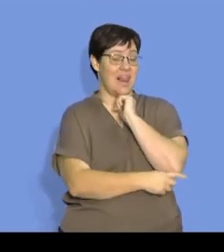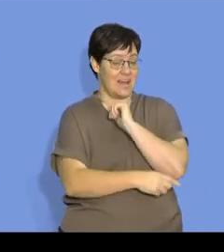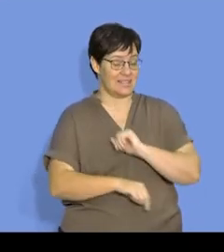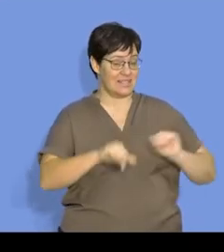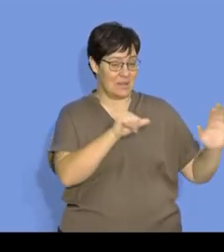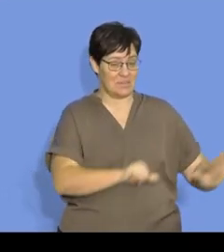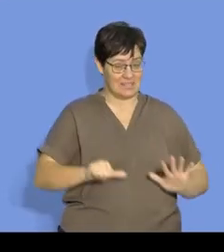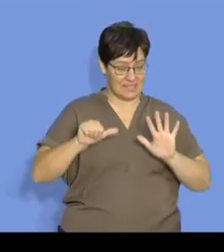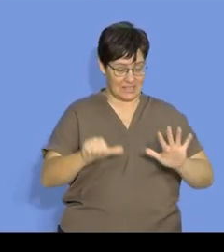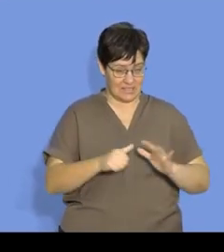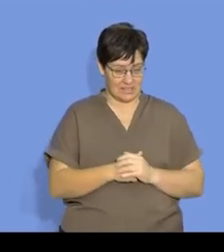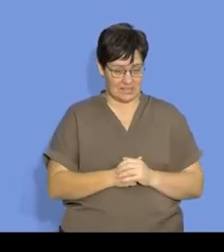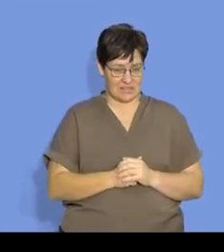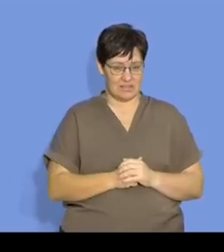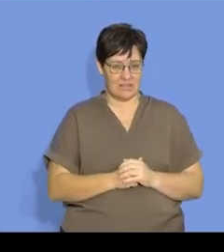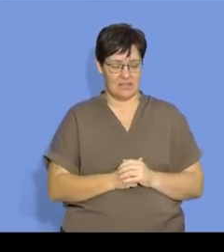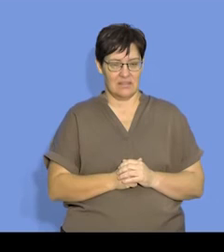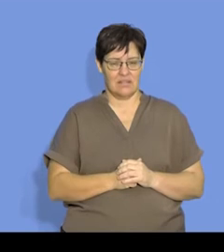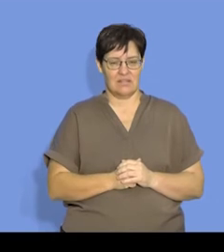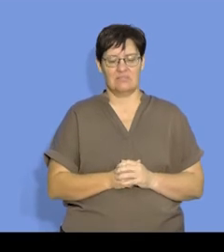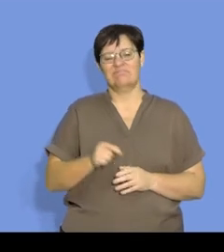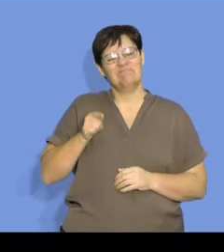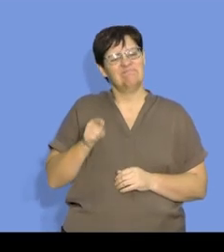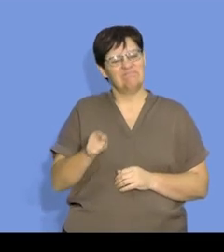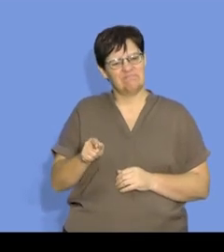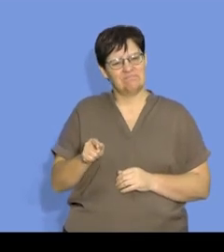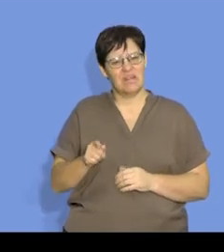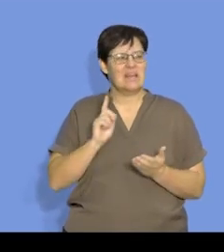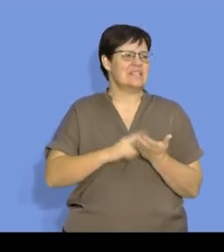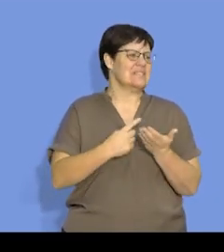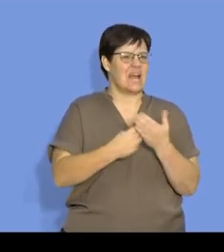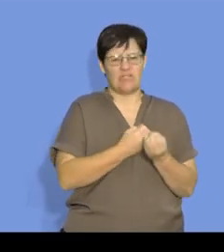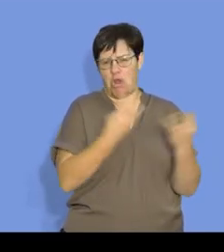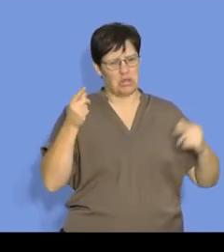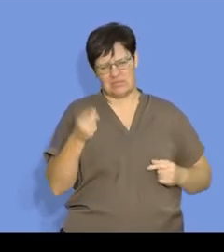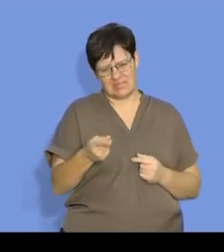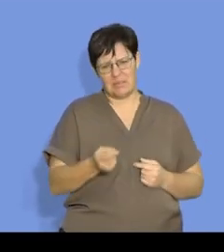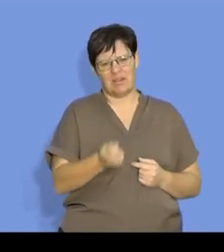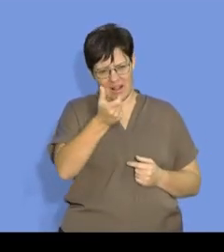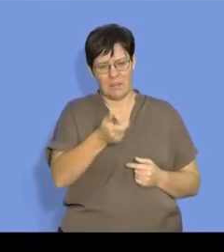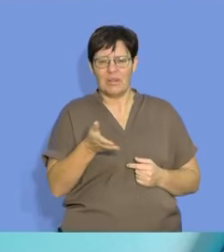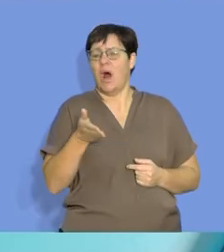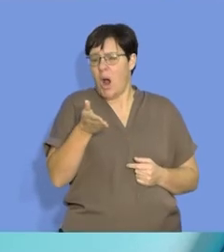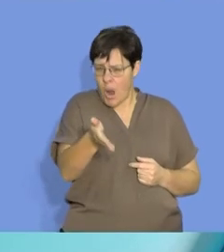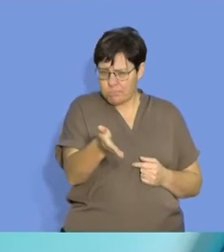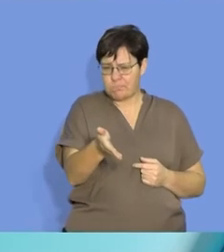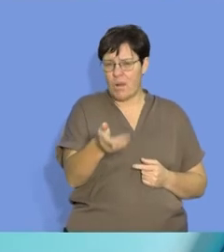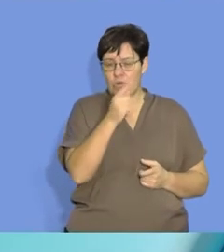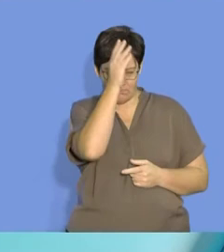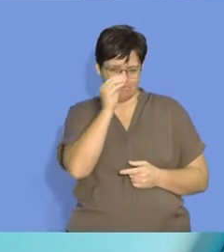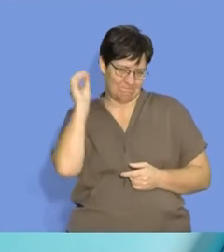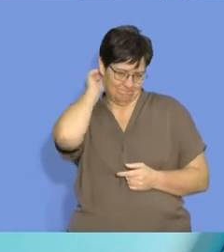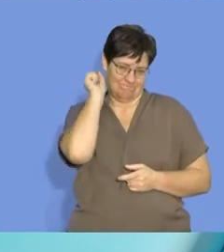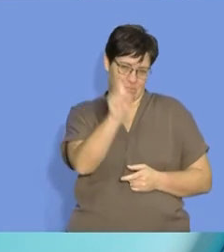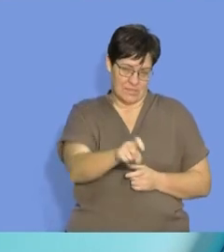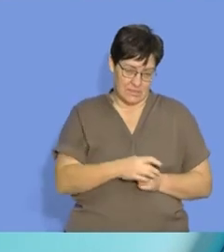Then the very last factor that I want to talk about is, and this factor we don't talk about a lot, but it is a